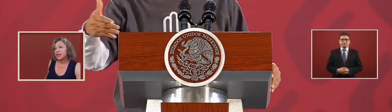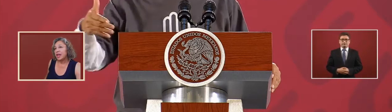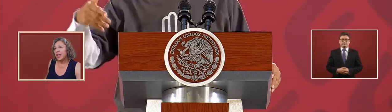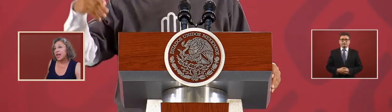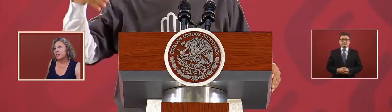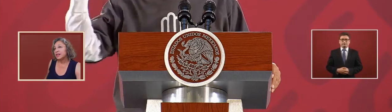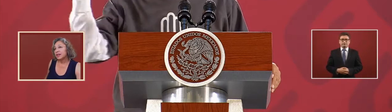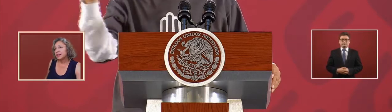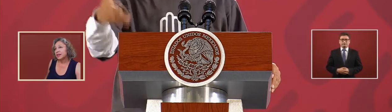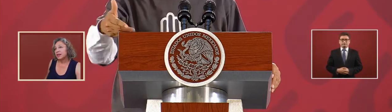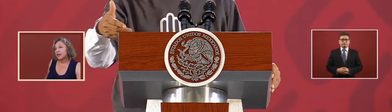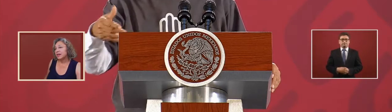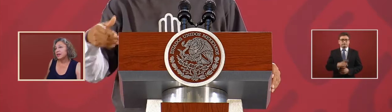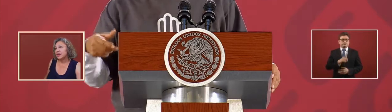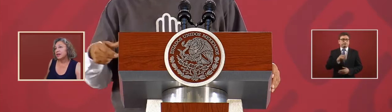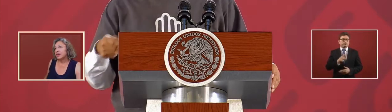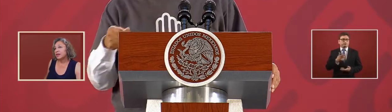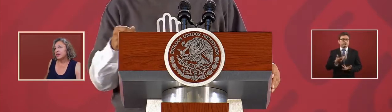and